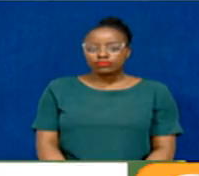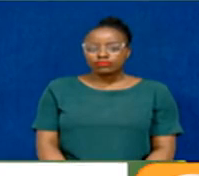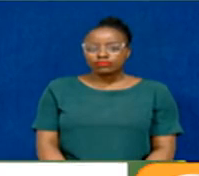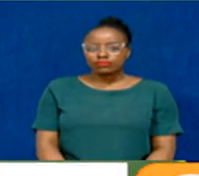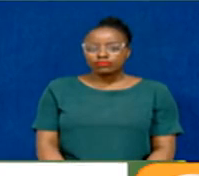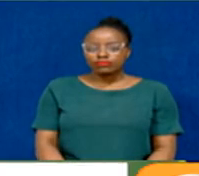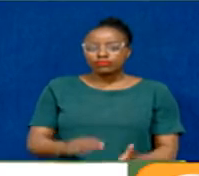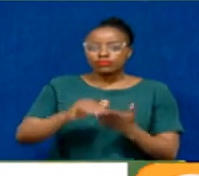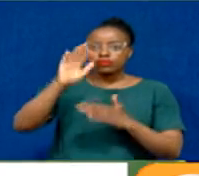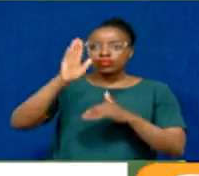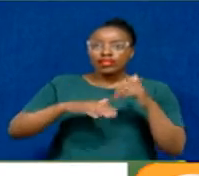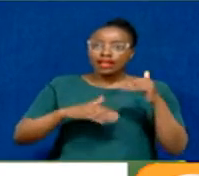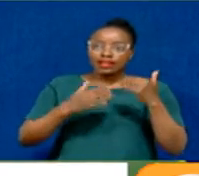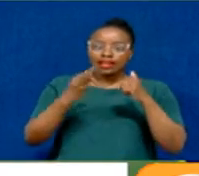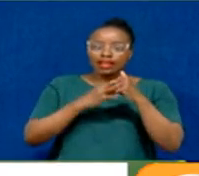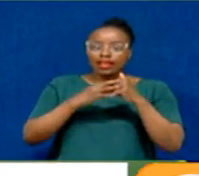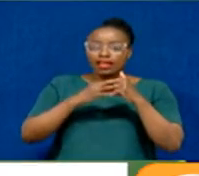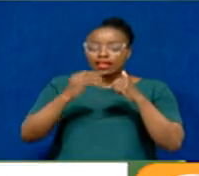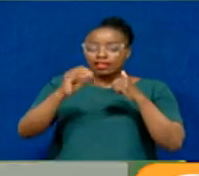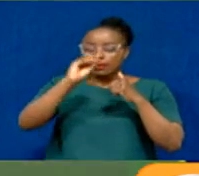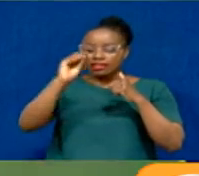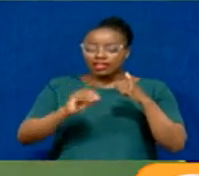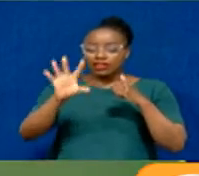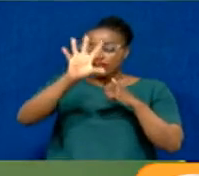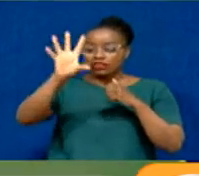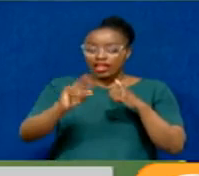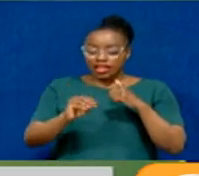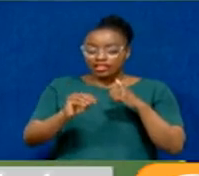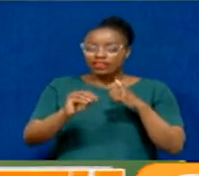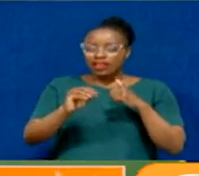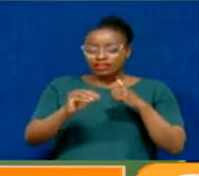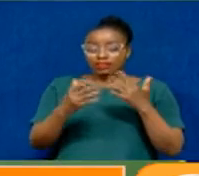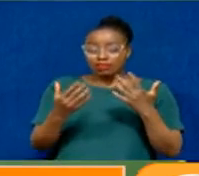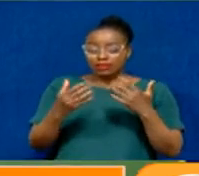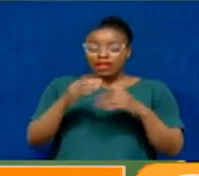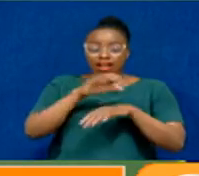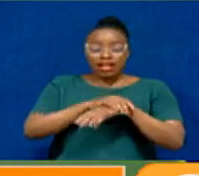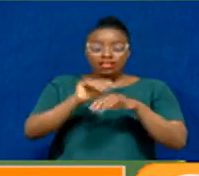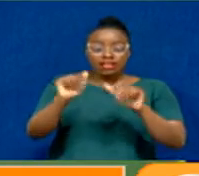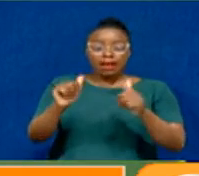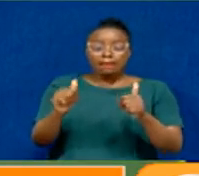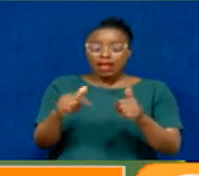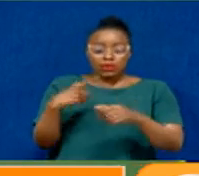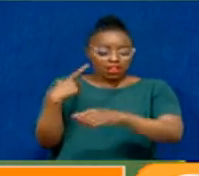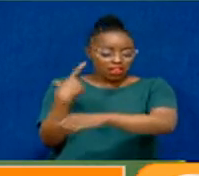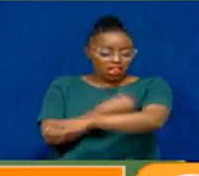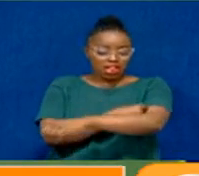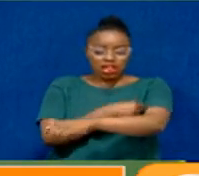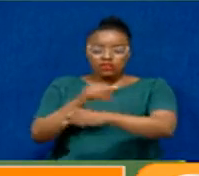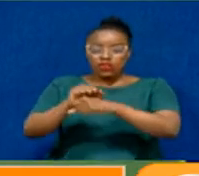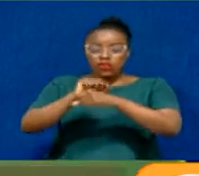More than 80 percent of the population of Africa is yet to receive a single dose.